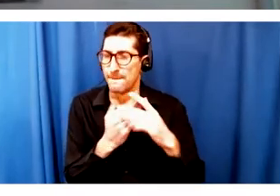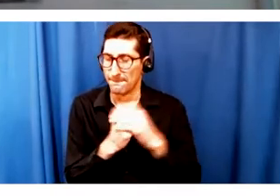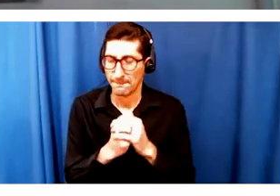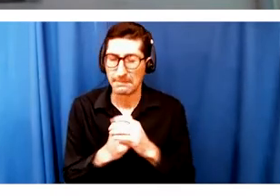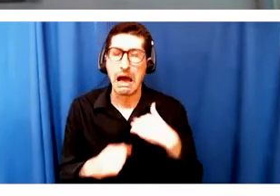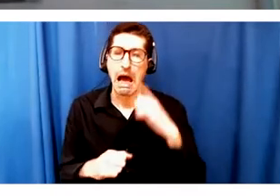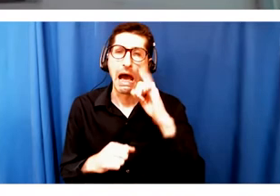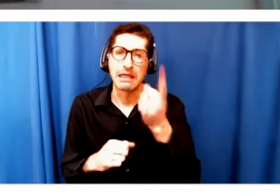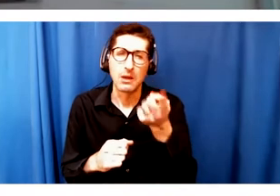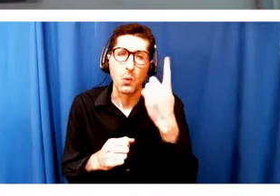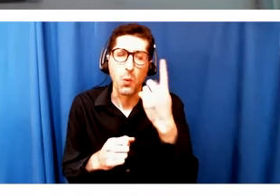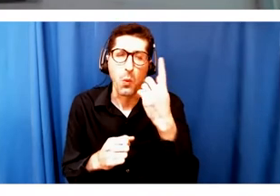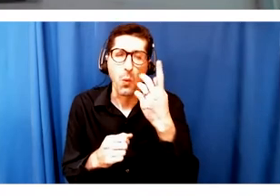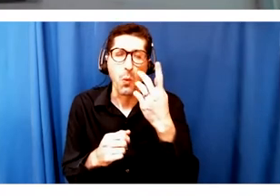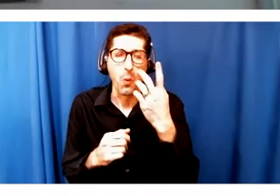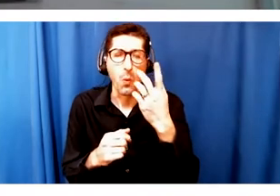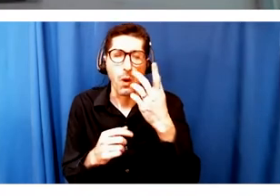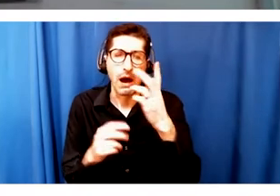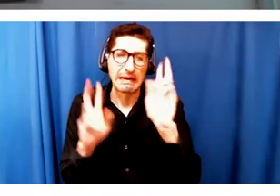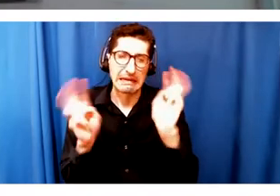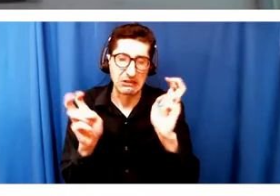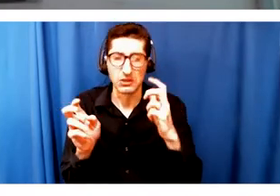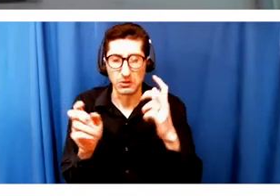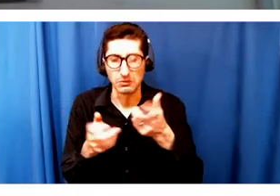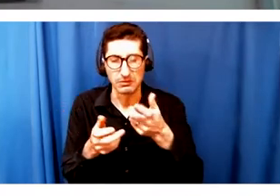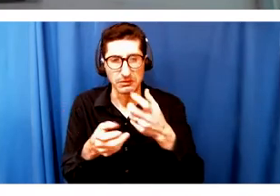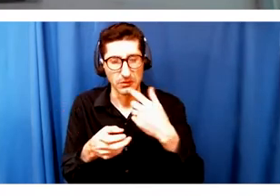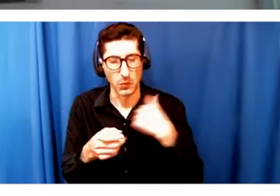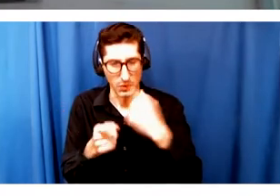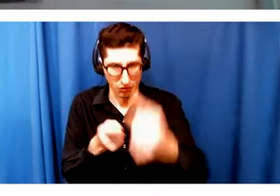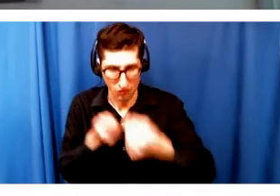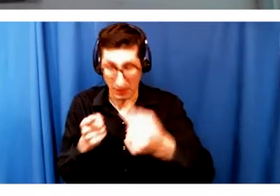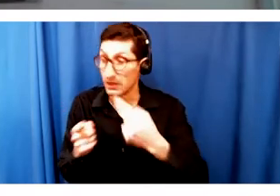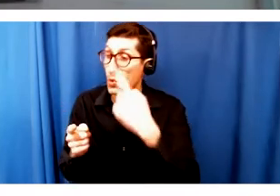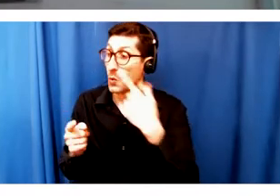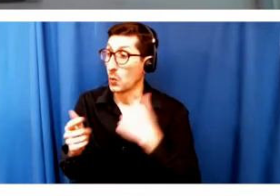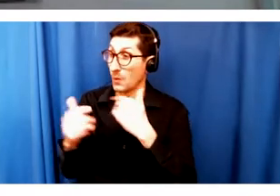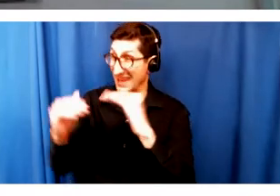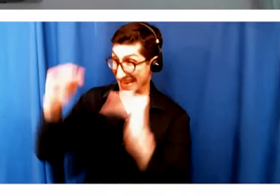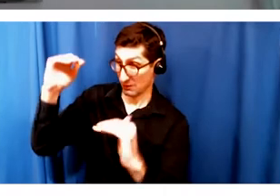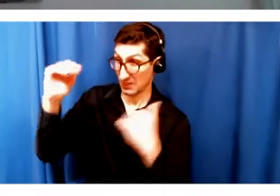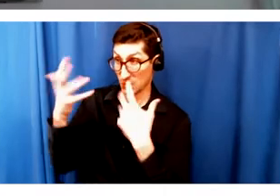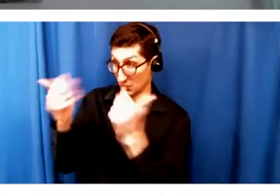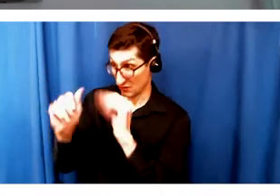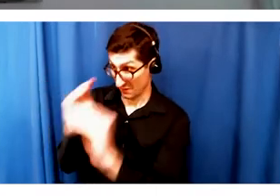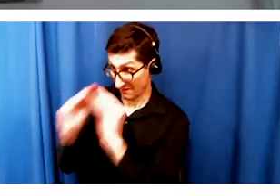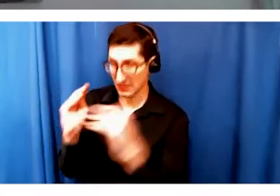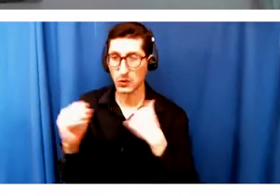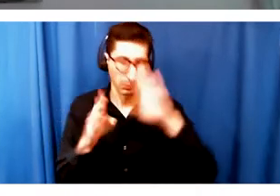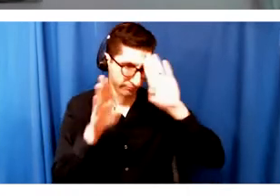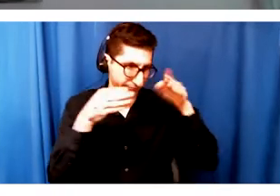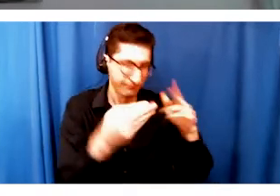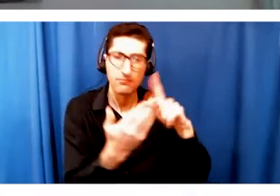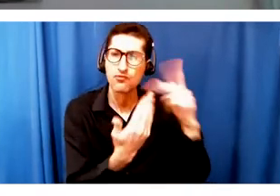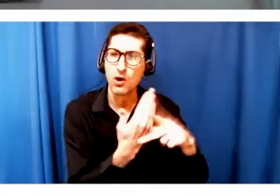struggle is that when we look at fixing inequities, we always go to our programs first. We look at programs,